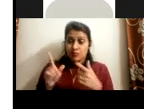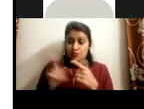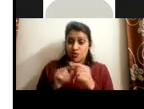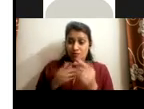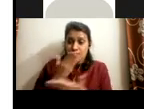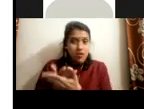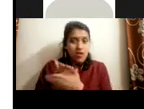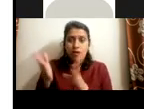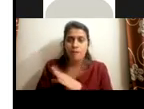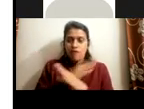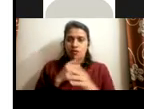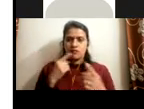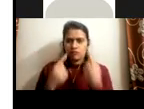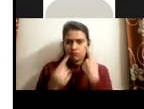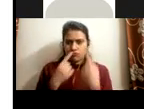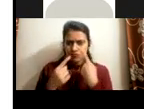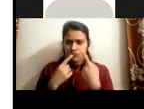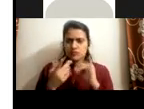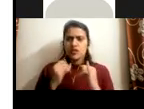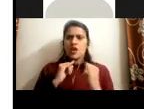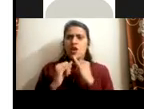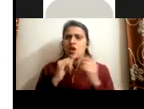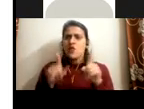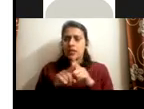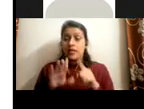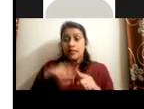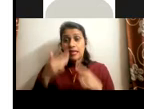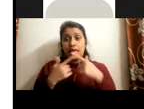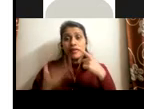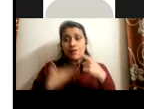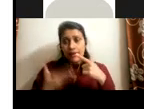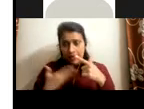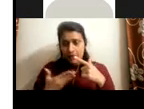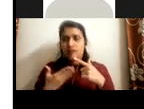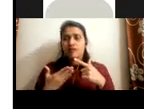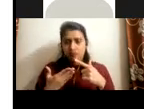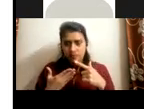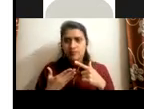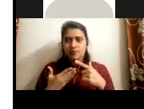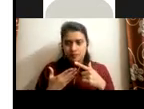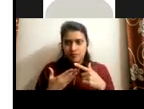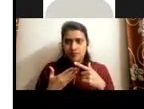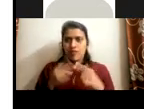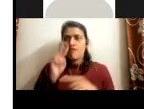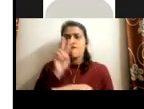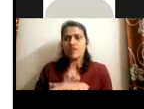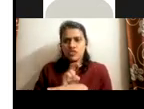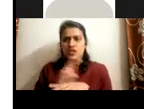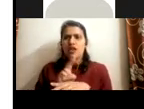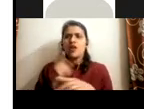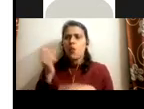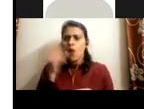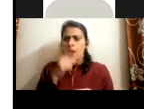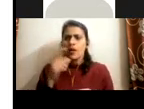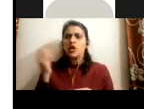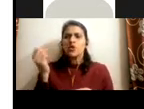screened by the employer. Uh, training is conducted, conducted by the training partner, or anyone, one month, two month